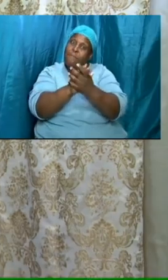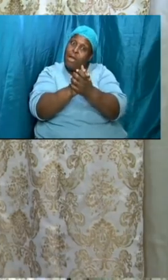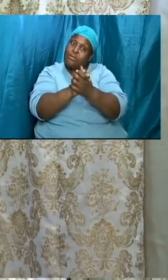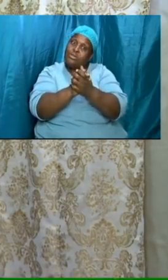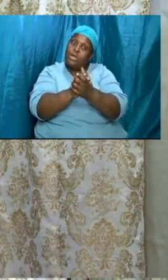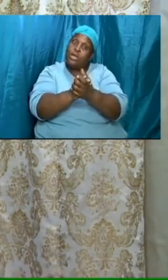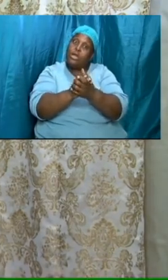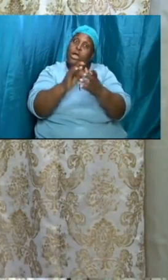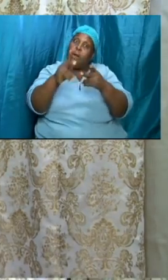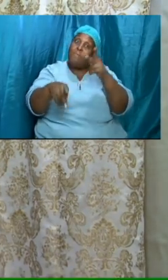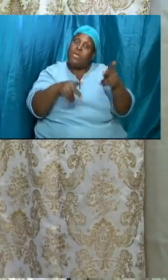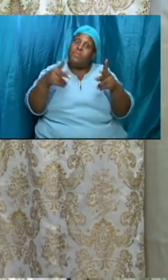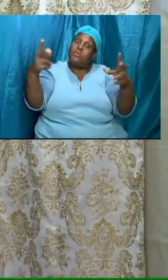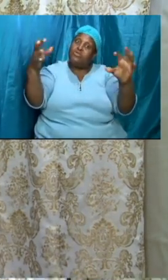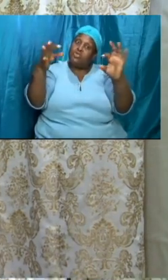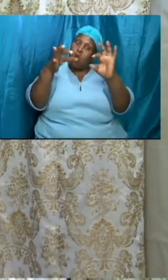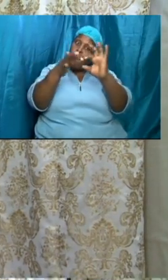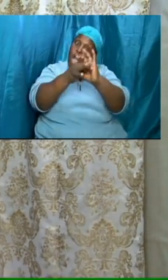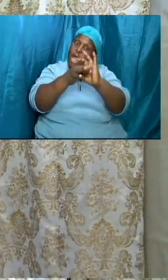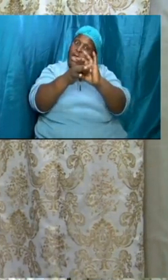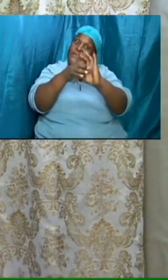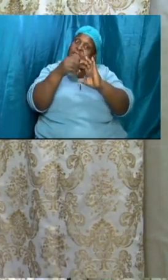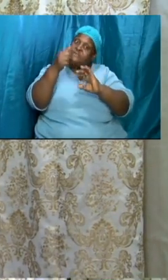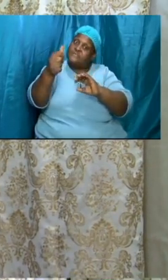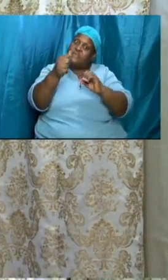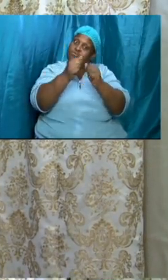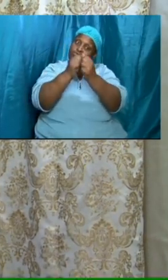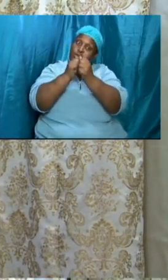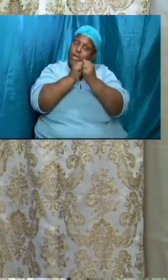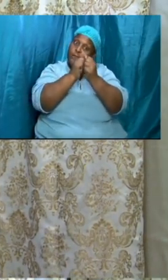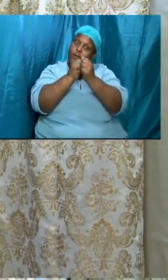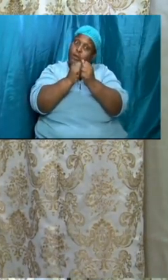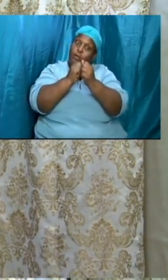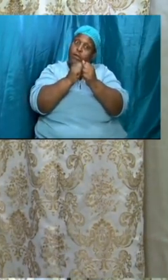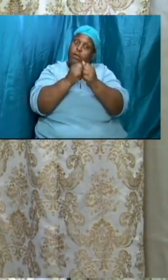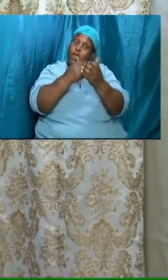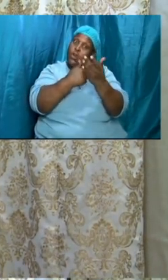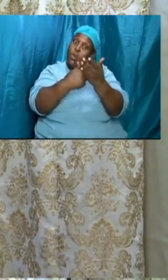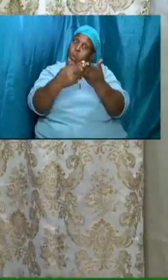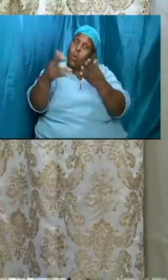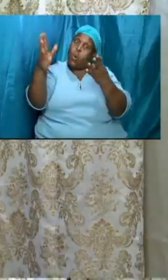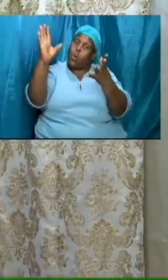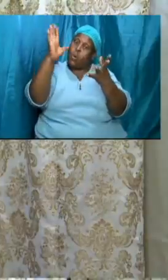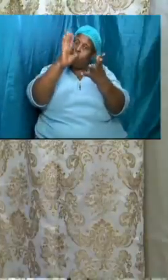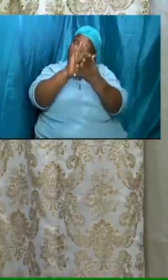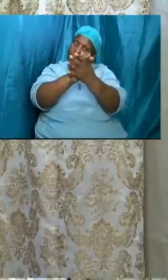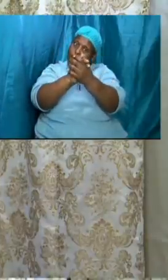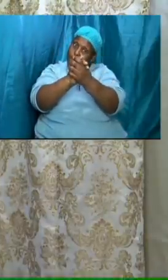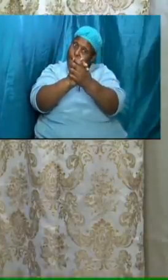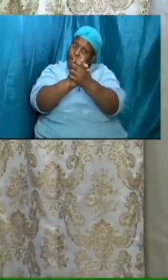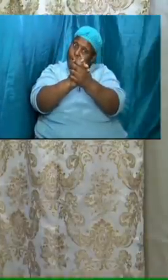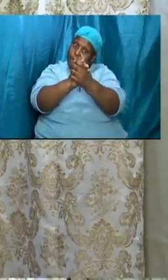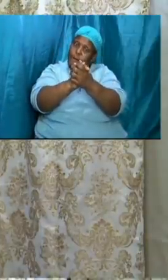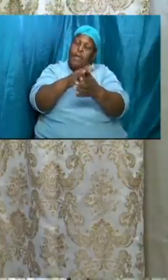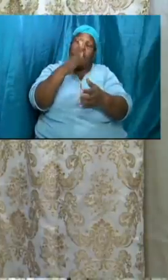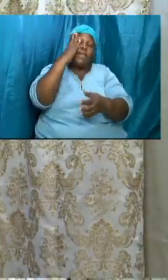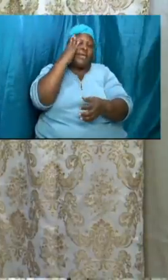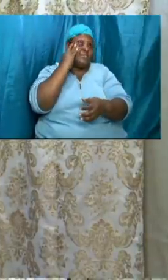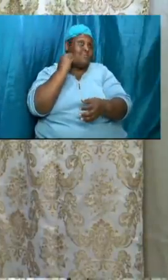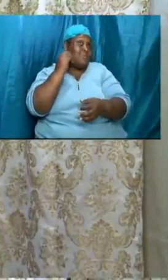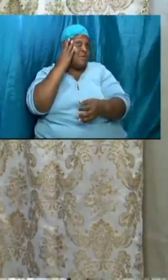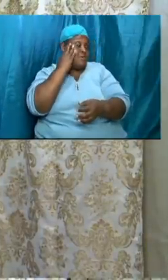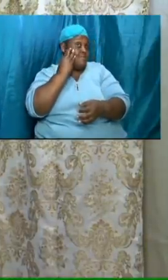joining themselves together in holy matrimony and the experiences that happened